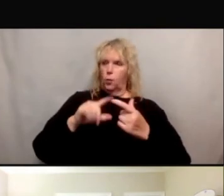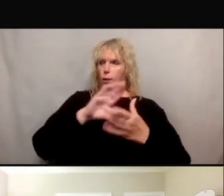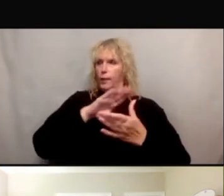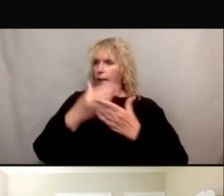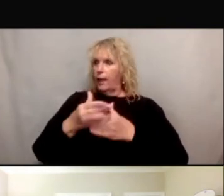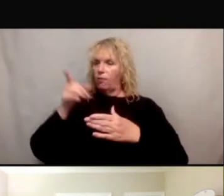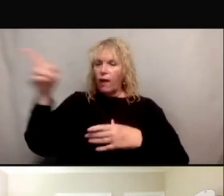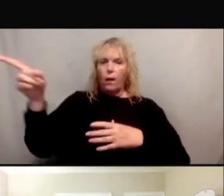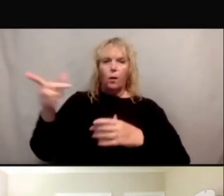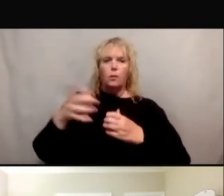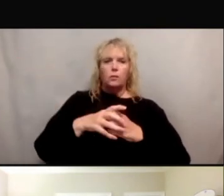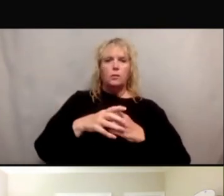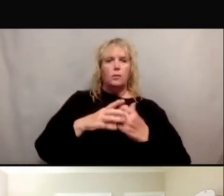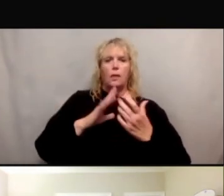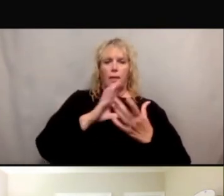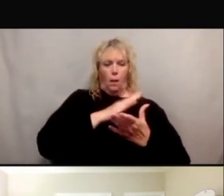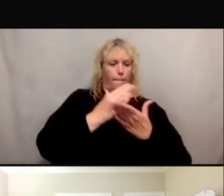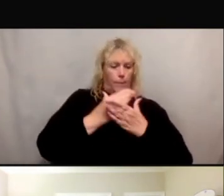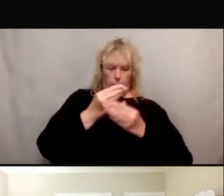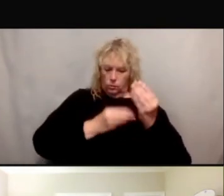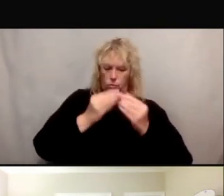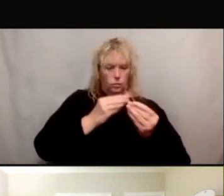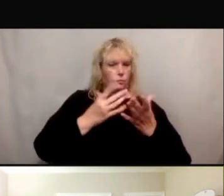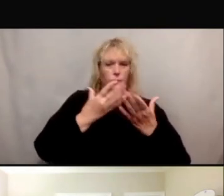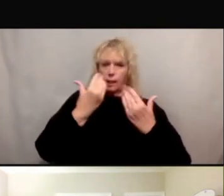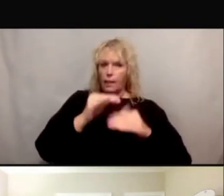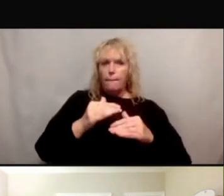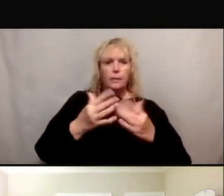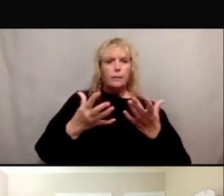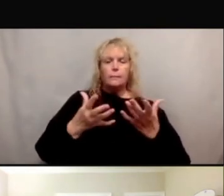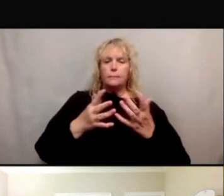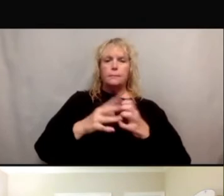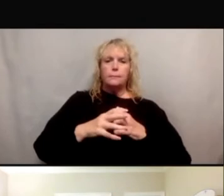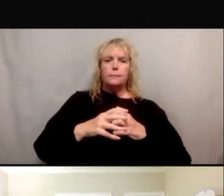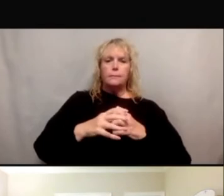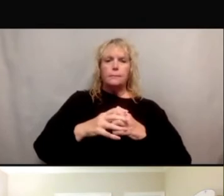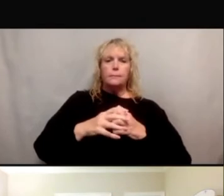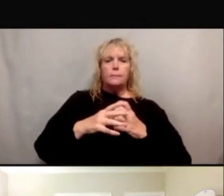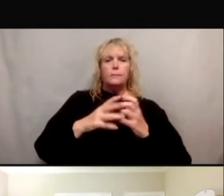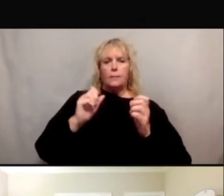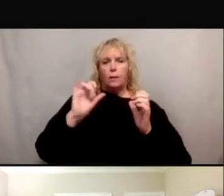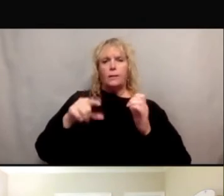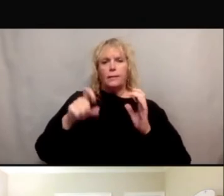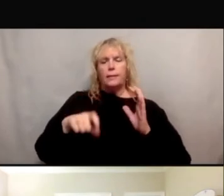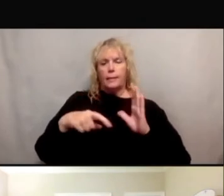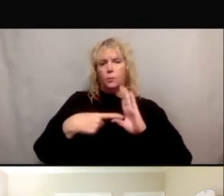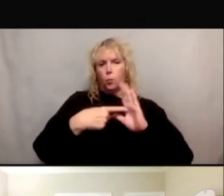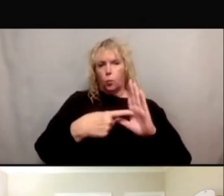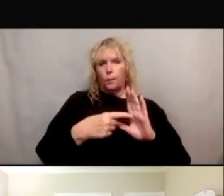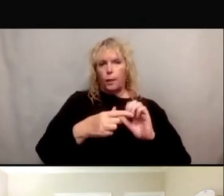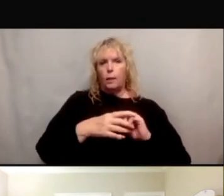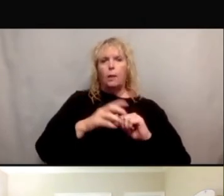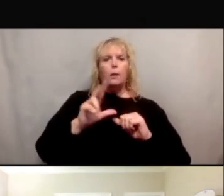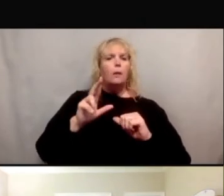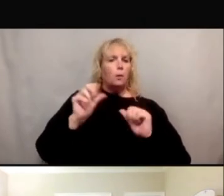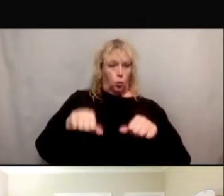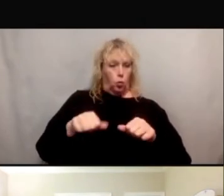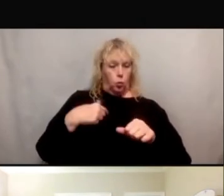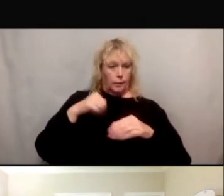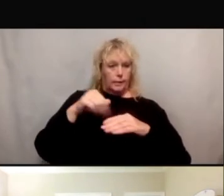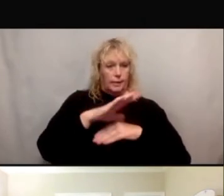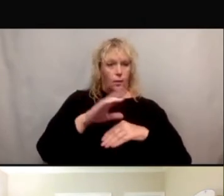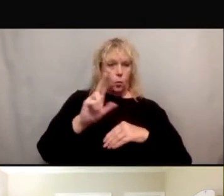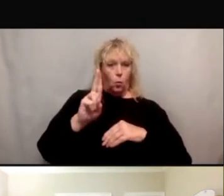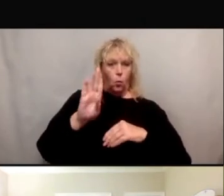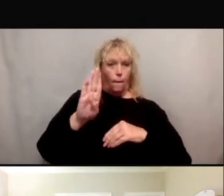there, which is limited in these underrepresented communities. And also, Uber, could we maybe